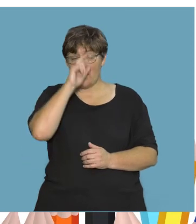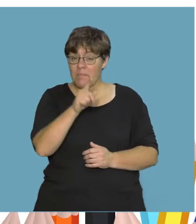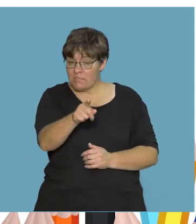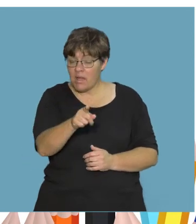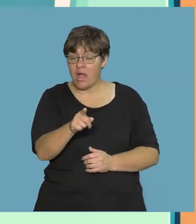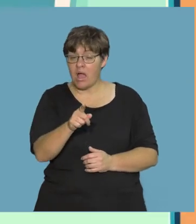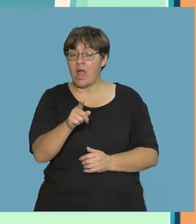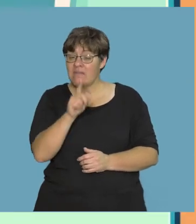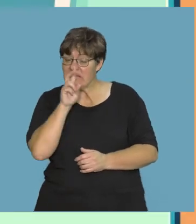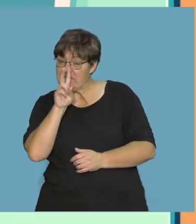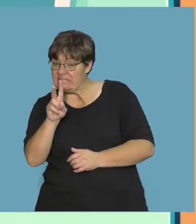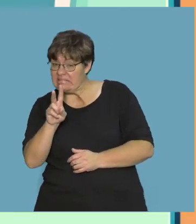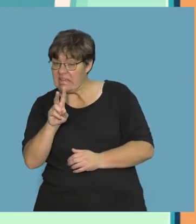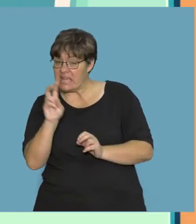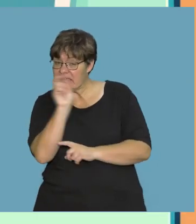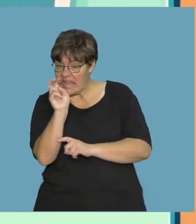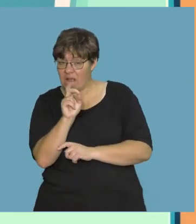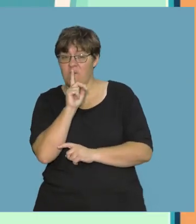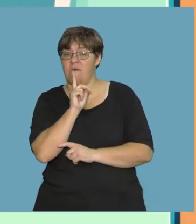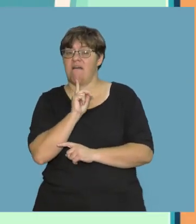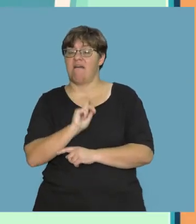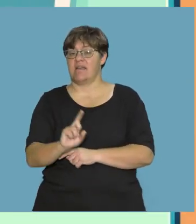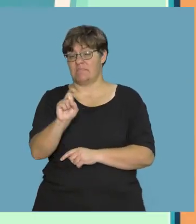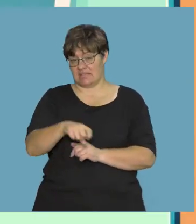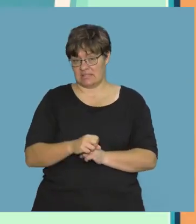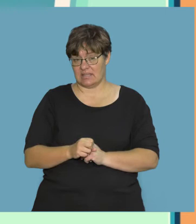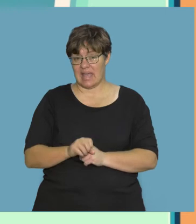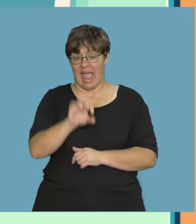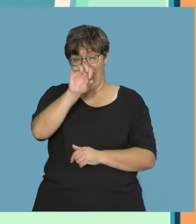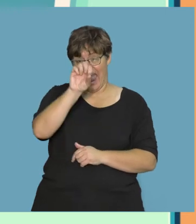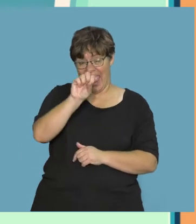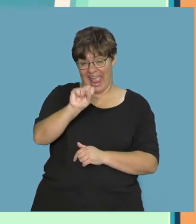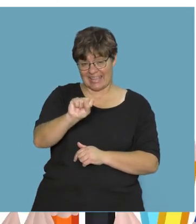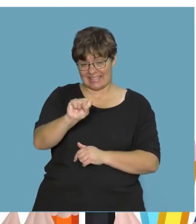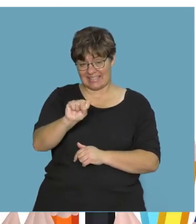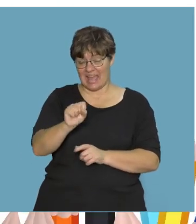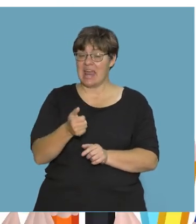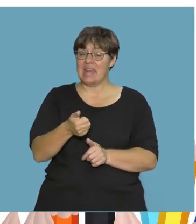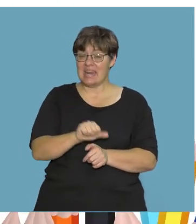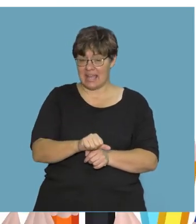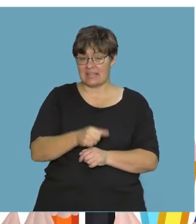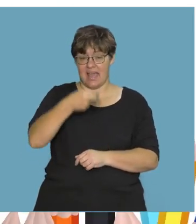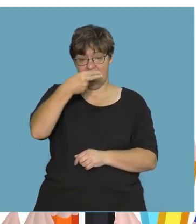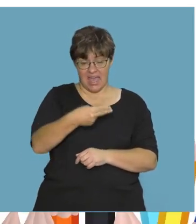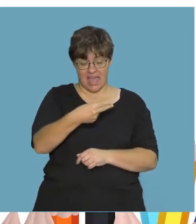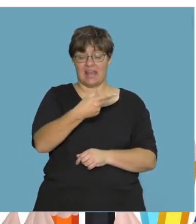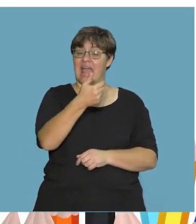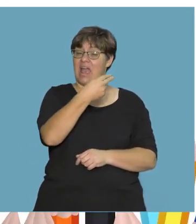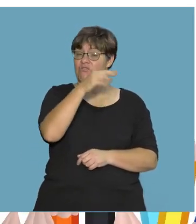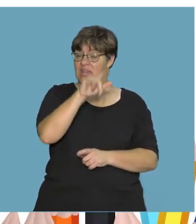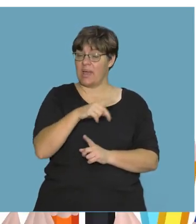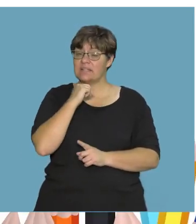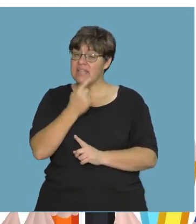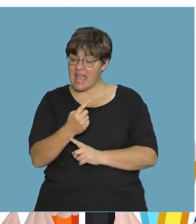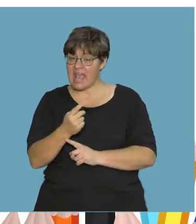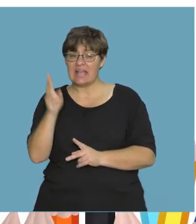Remember that we must be quiet when we see a snake. So when the S in snake is next to the H in